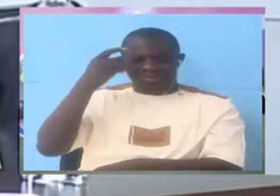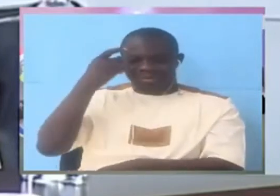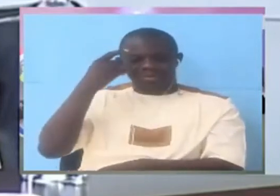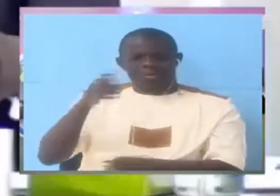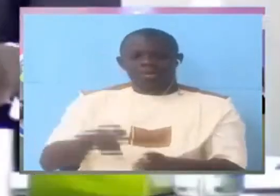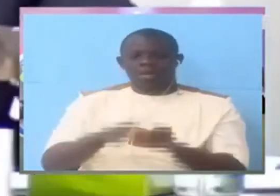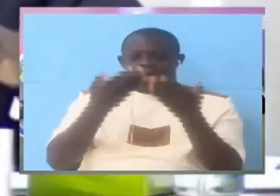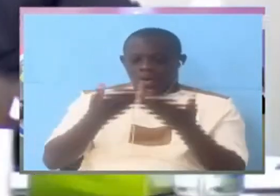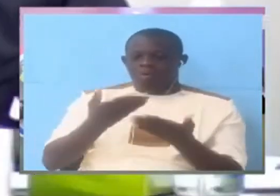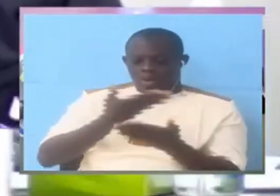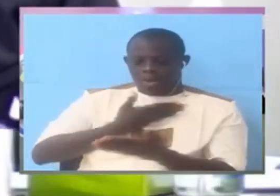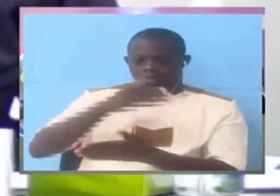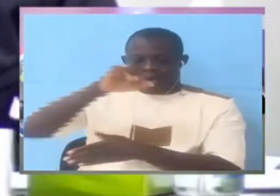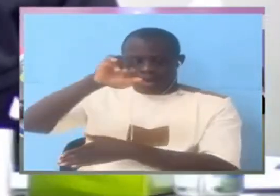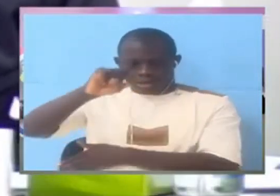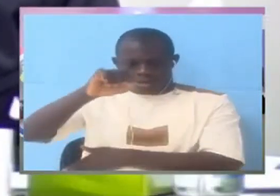Here we have Saini Fai.